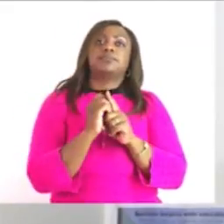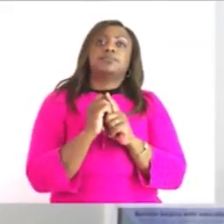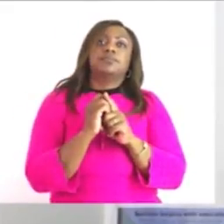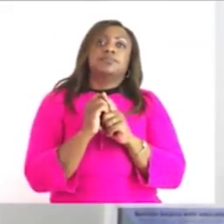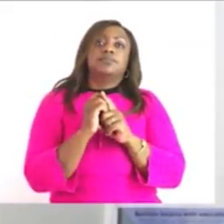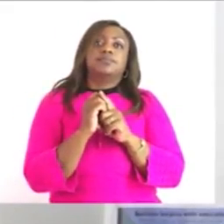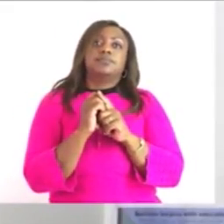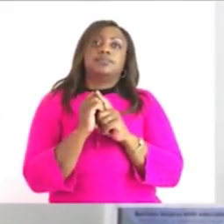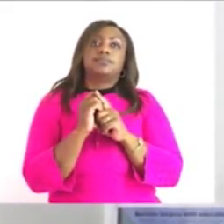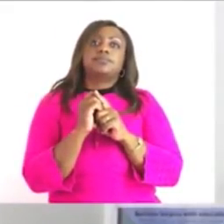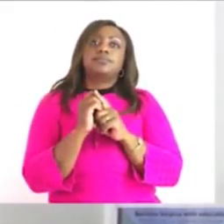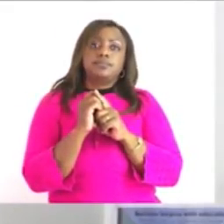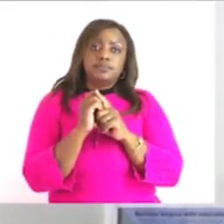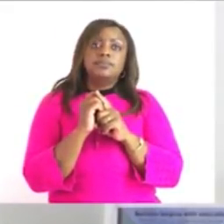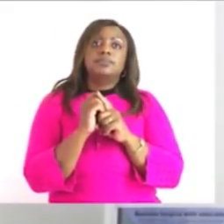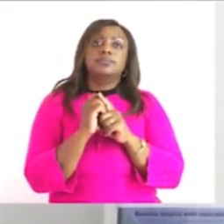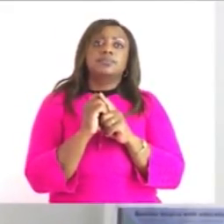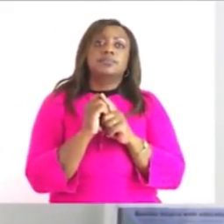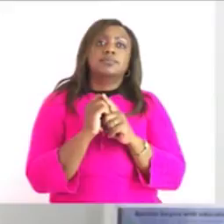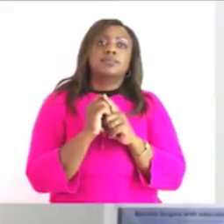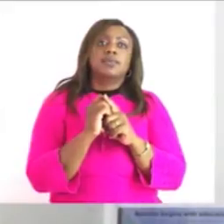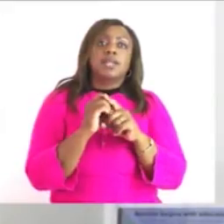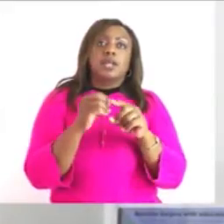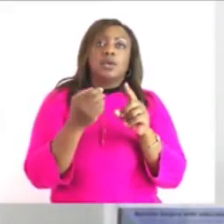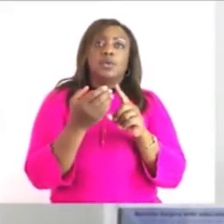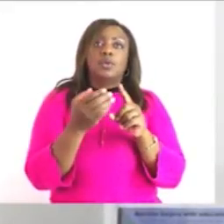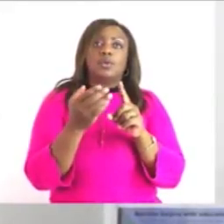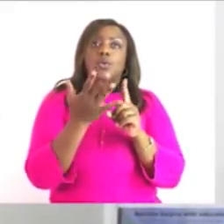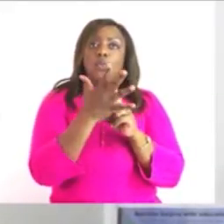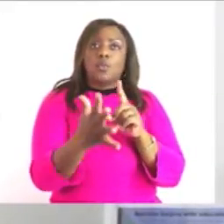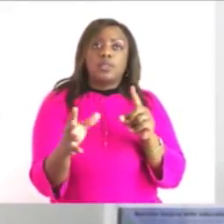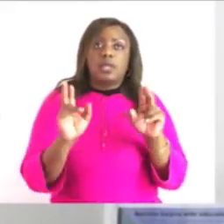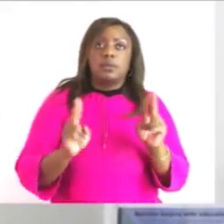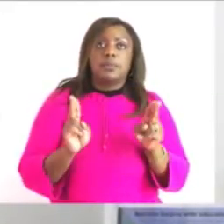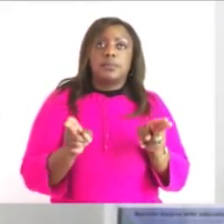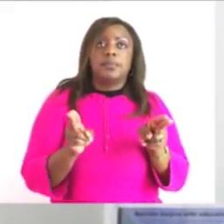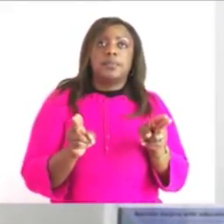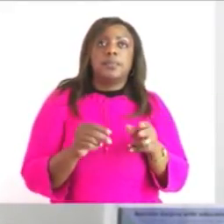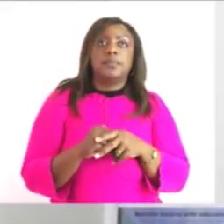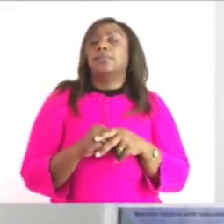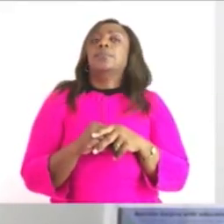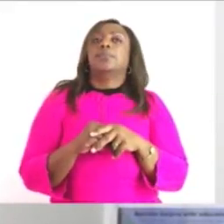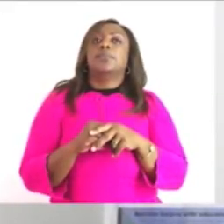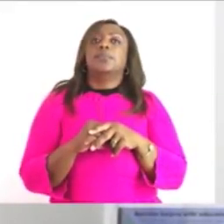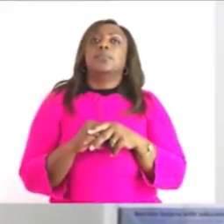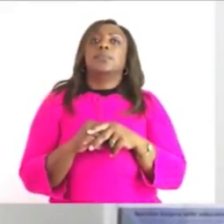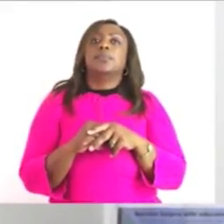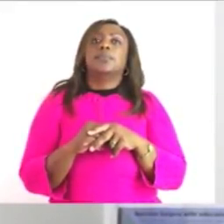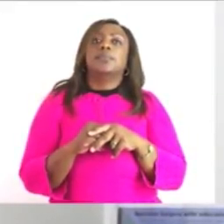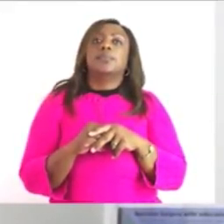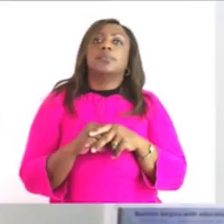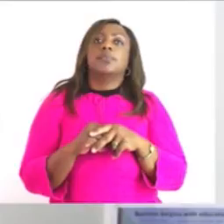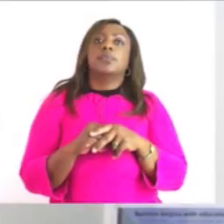in this class and then we have to take the normal water